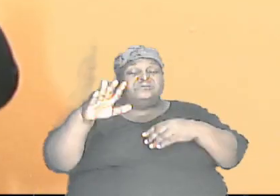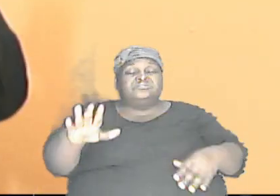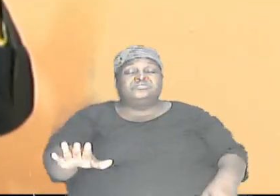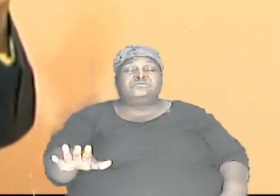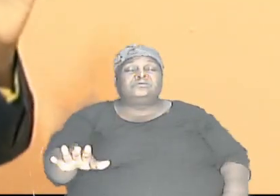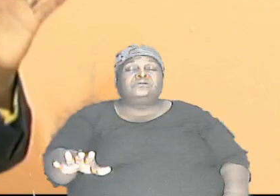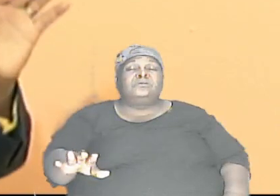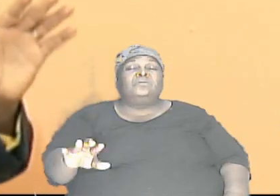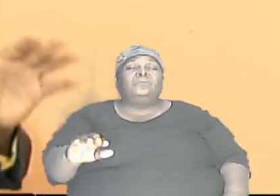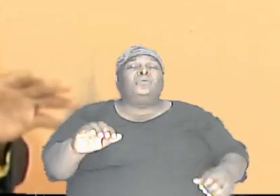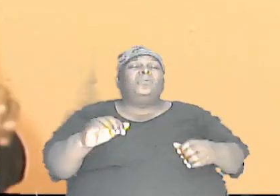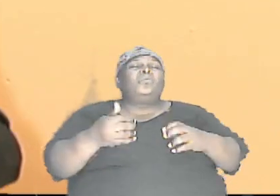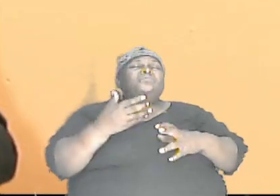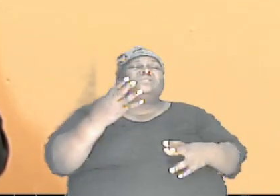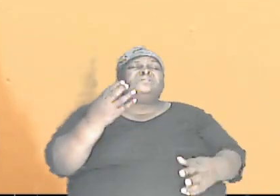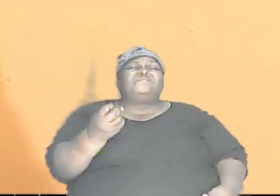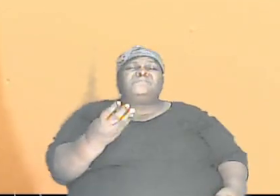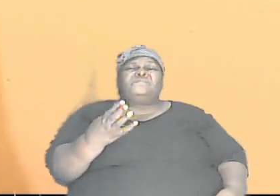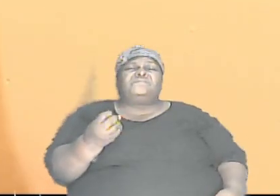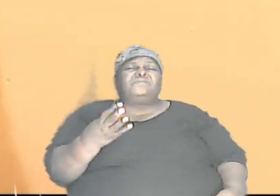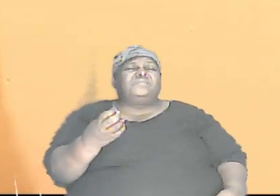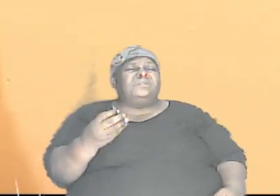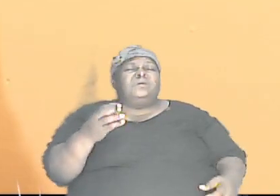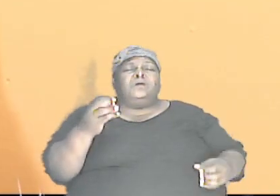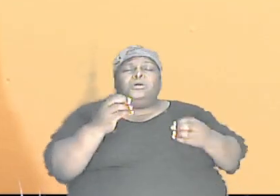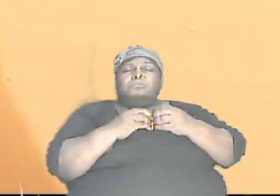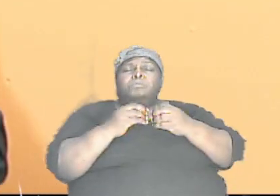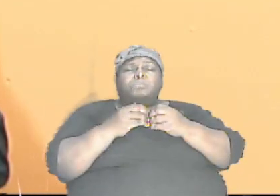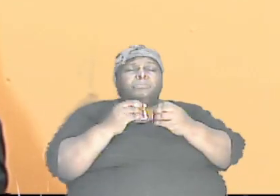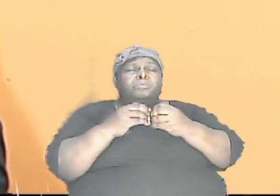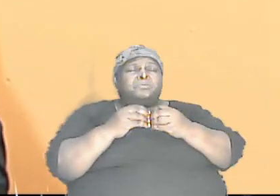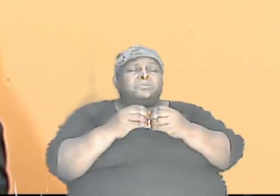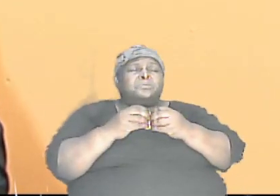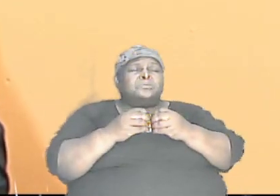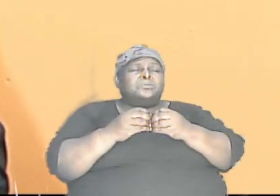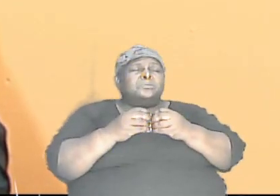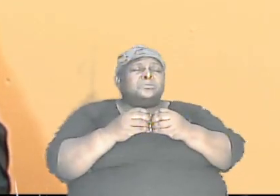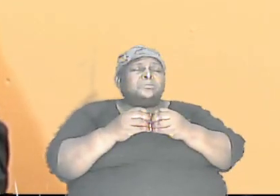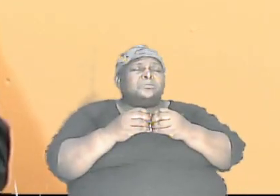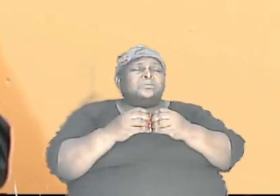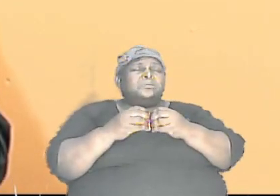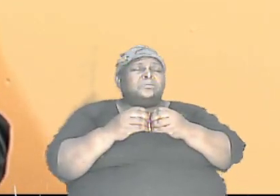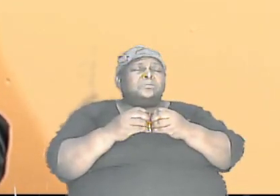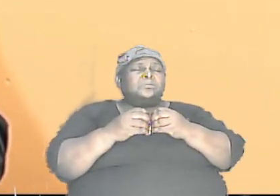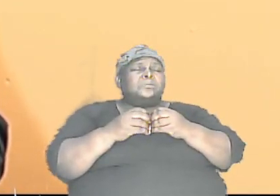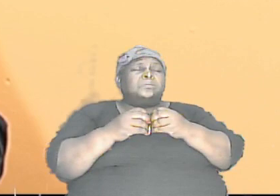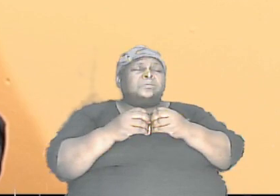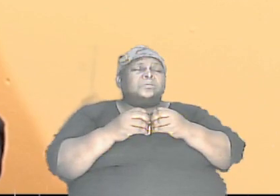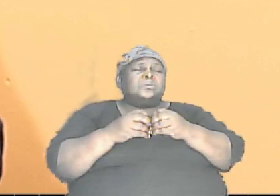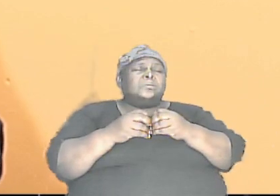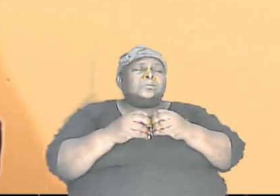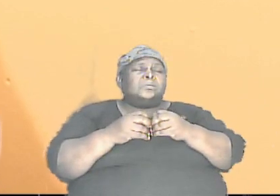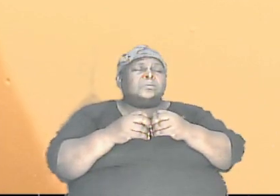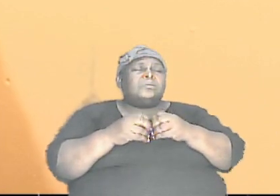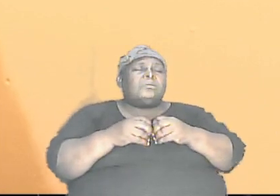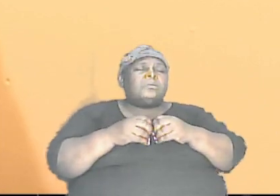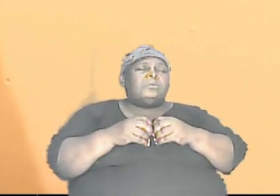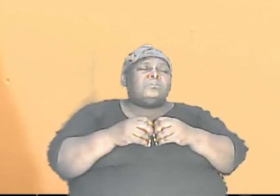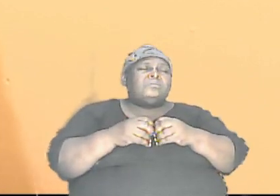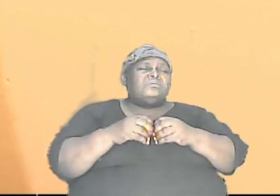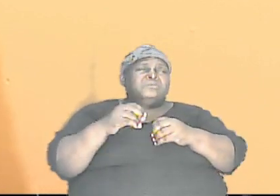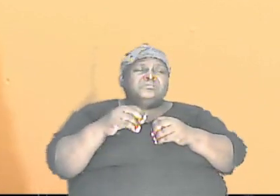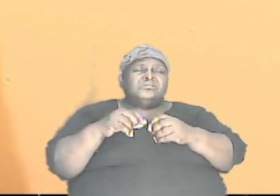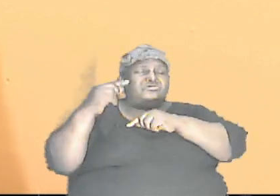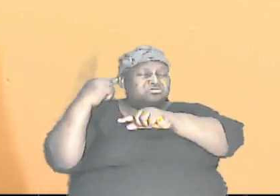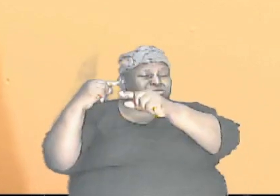15 or more combinations that could be there, the genes that this